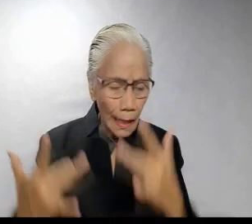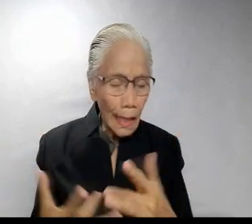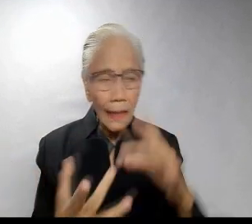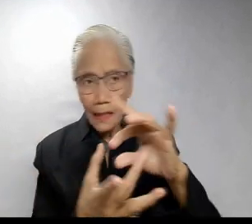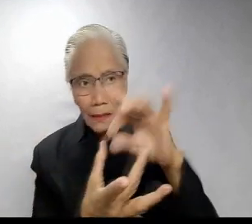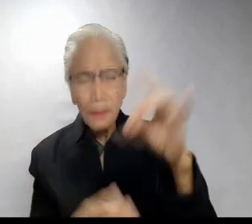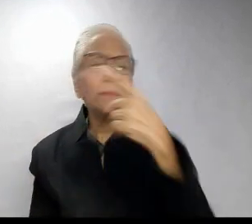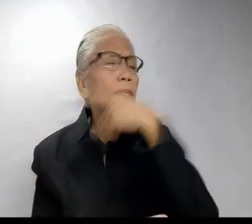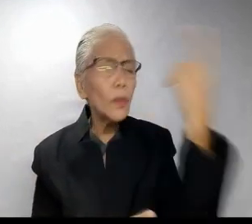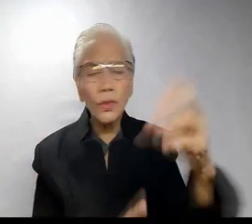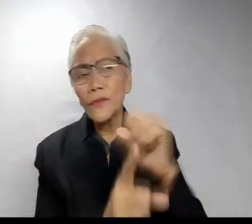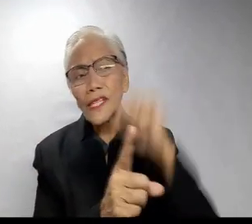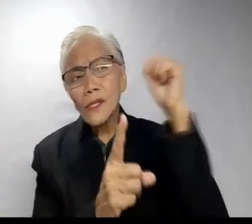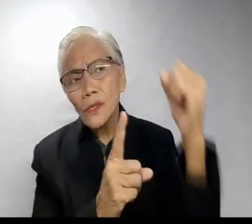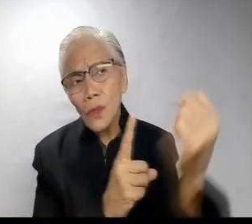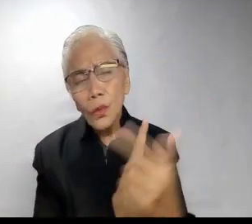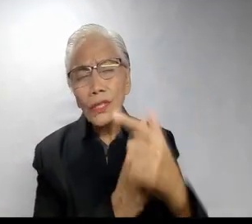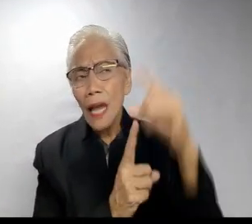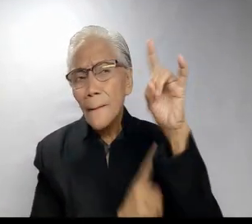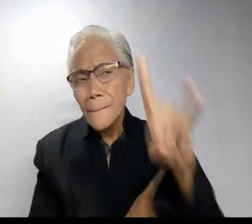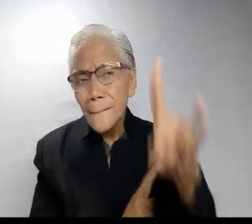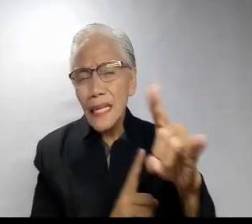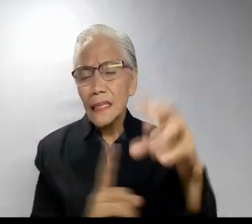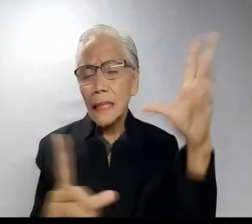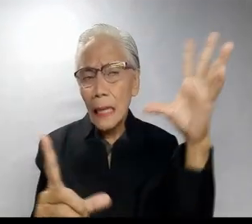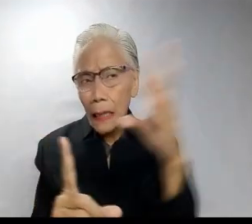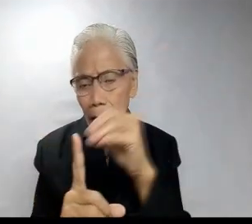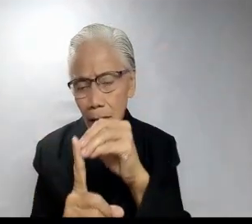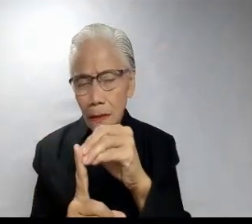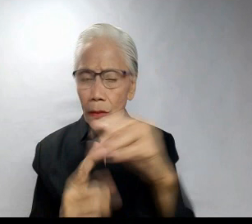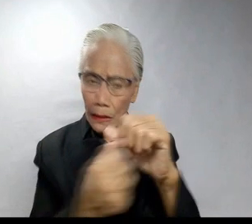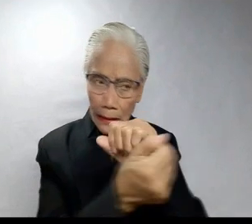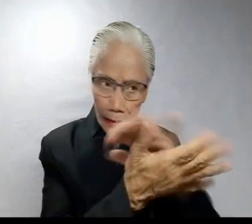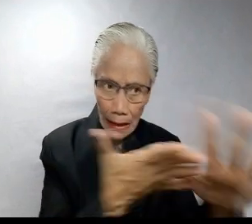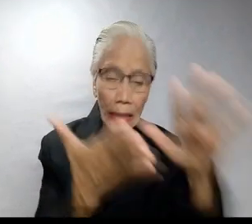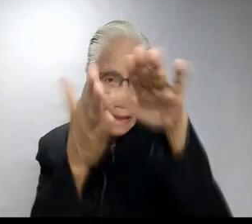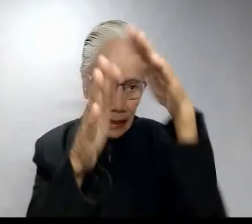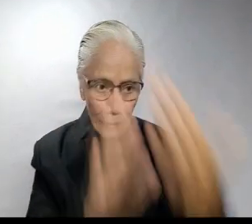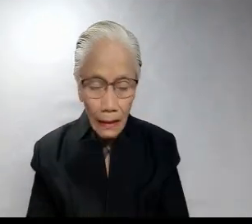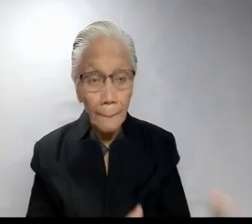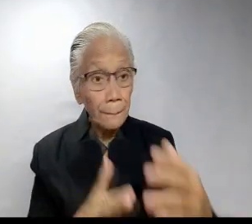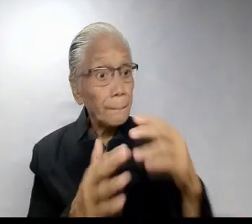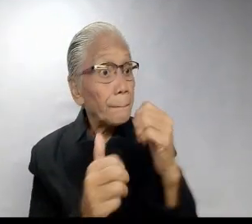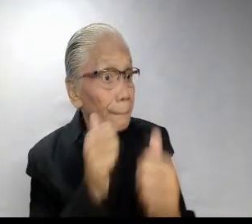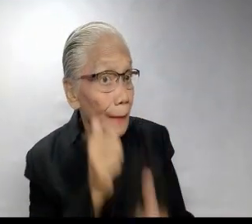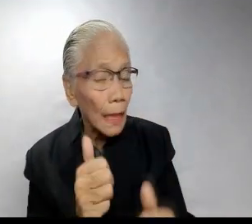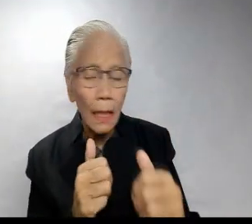heart, and spirit because of this social media's culture of moral decay and death.